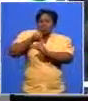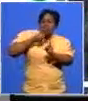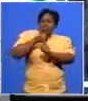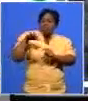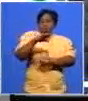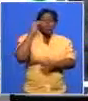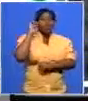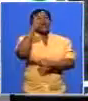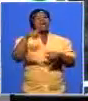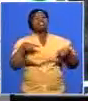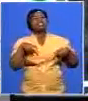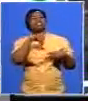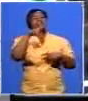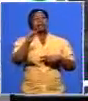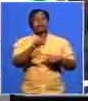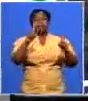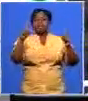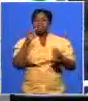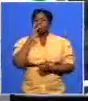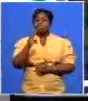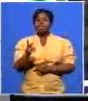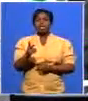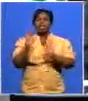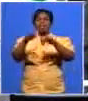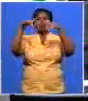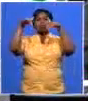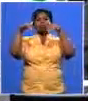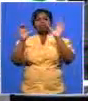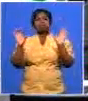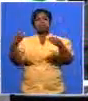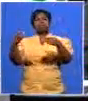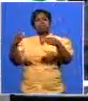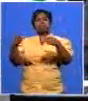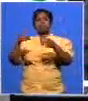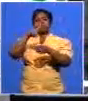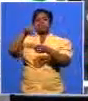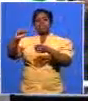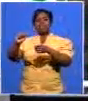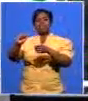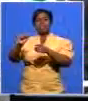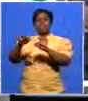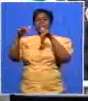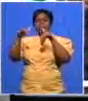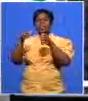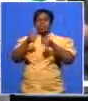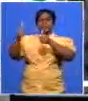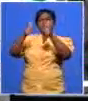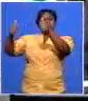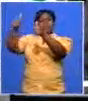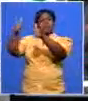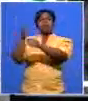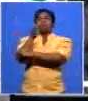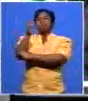but when people look at for example the composition of the of the provincial of the provincial cabinet when people look at the back room